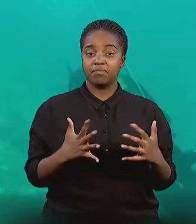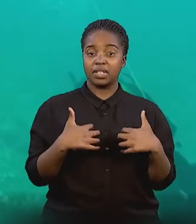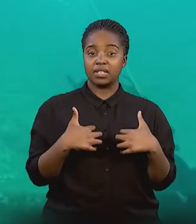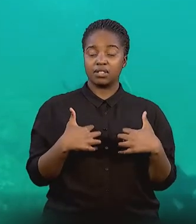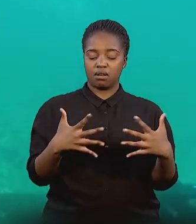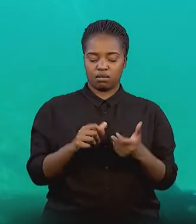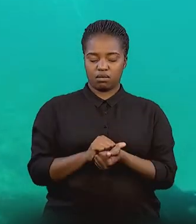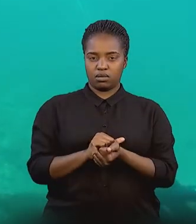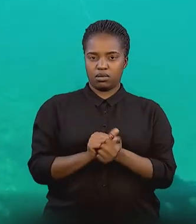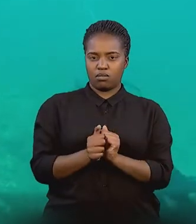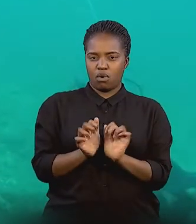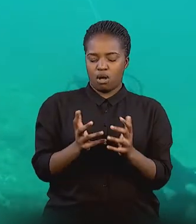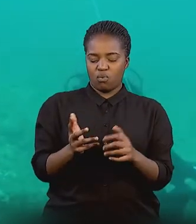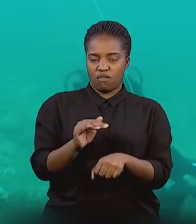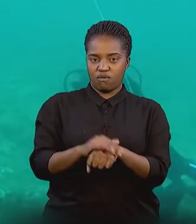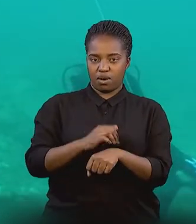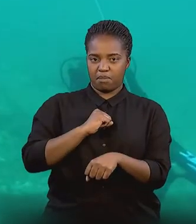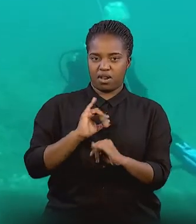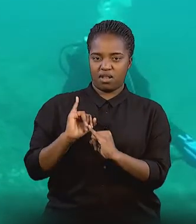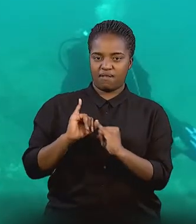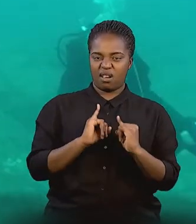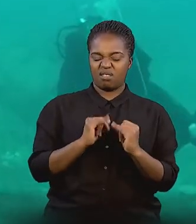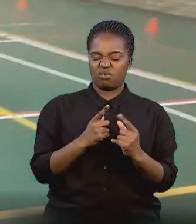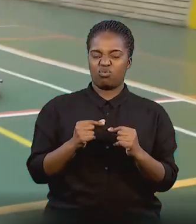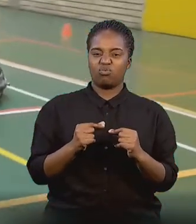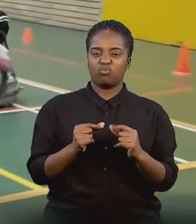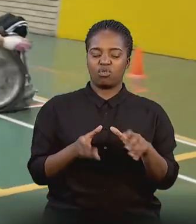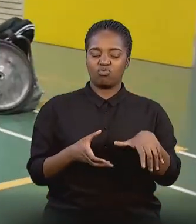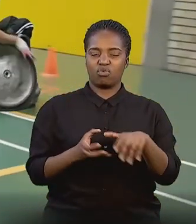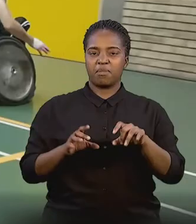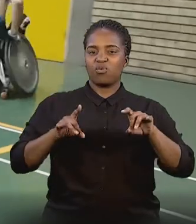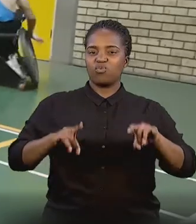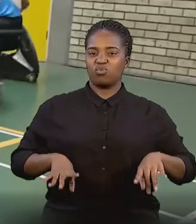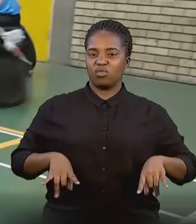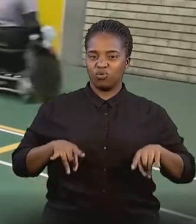I started adaptive sports by a friend that invited me to go to wheelchair rugby.